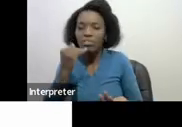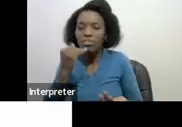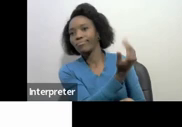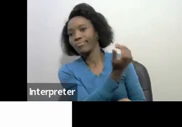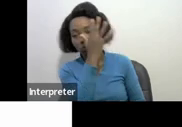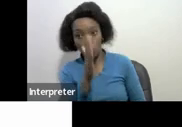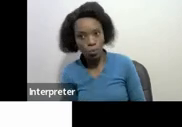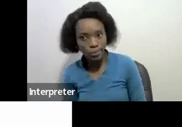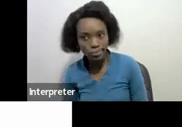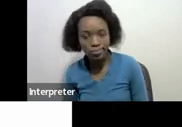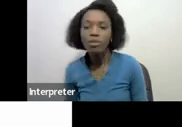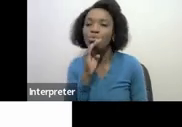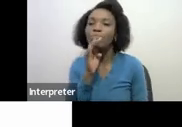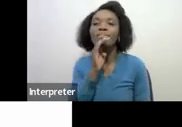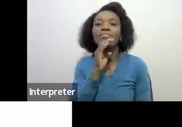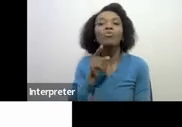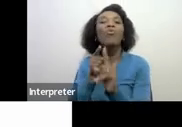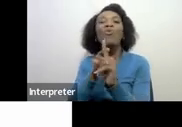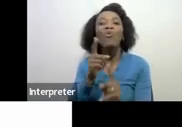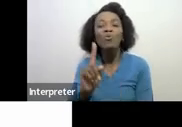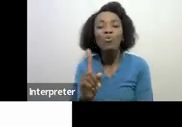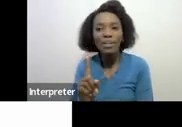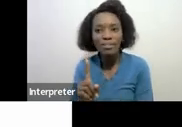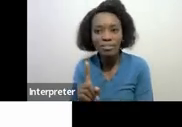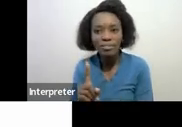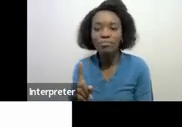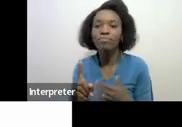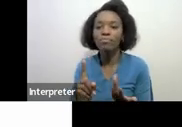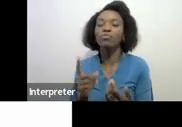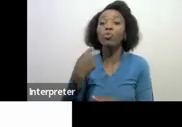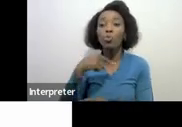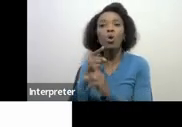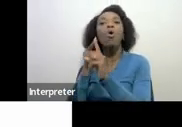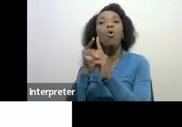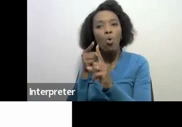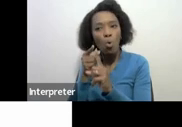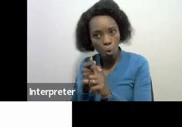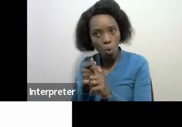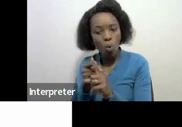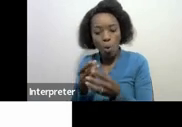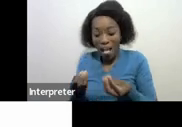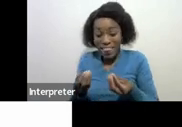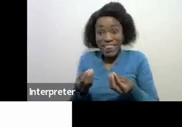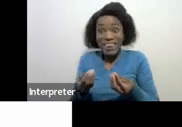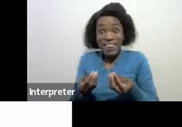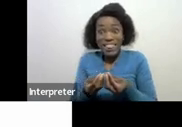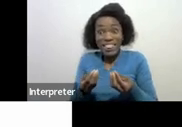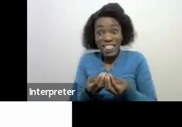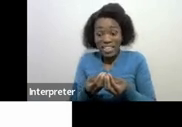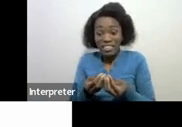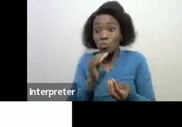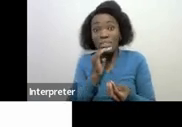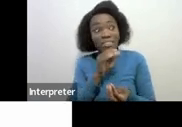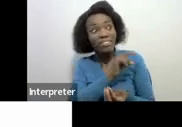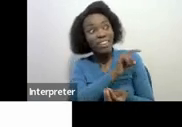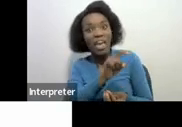idea is to try and reduce the number of inventory that we have from a debt management point of you so